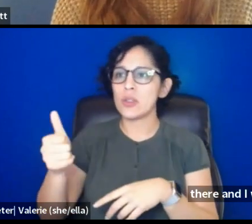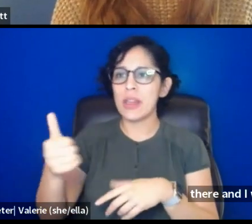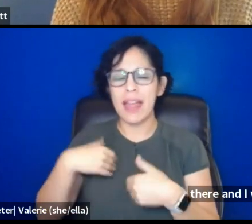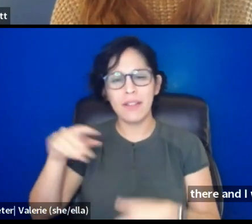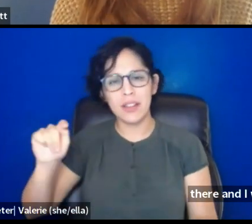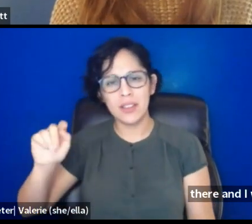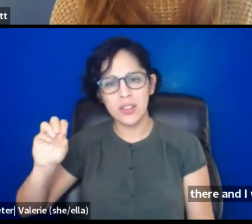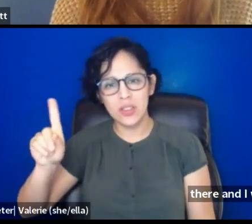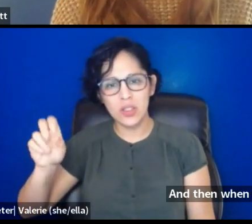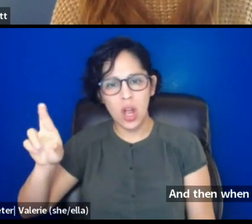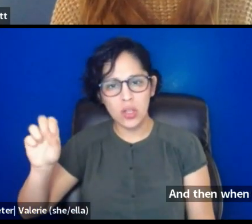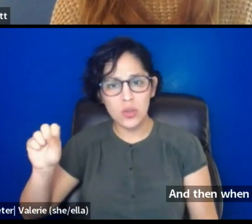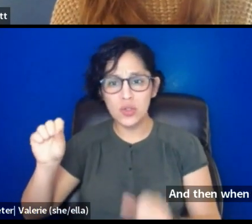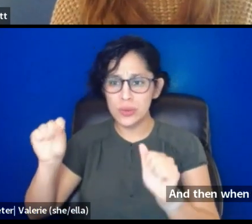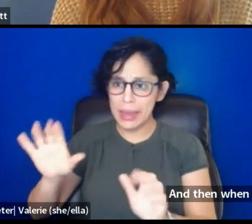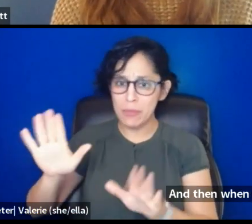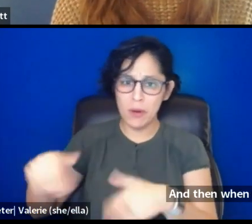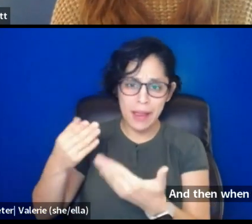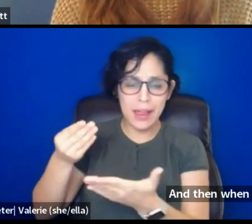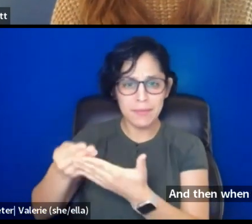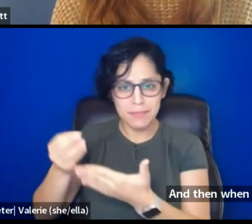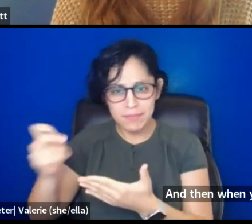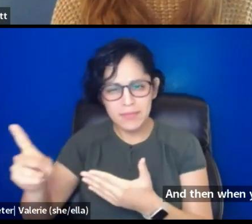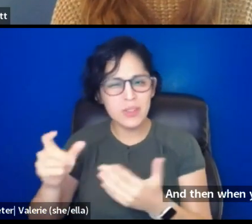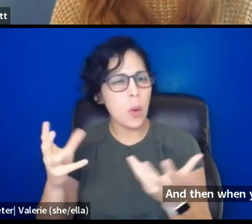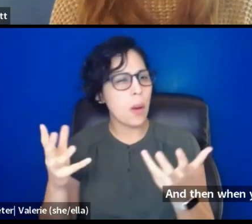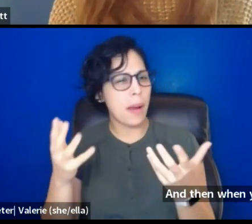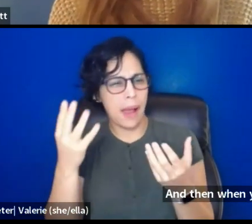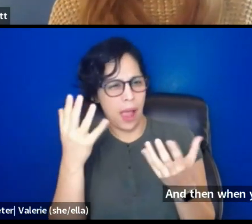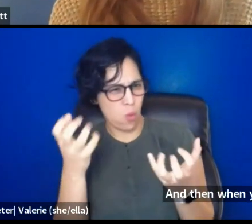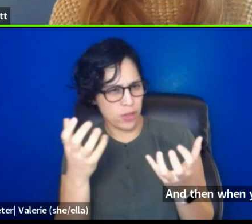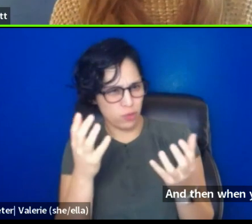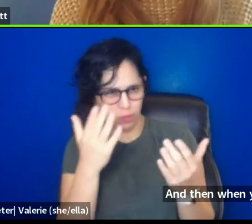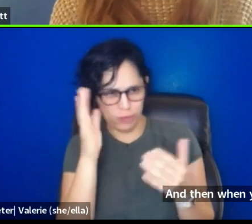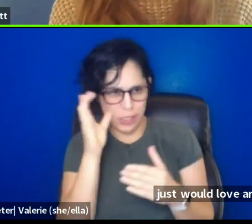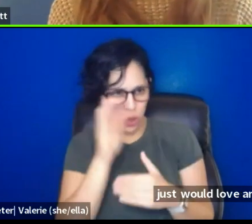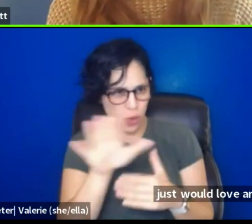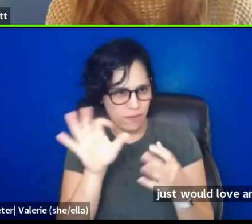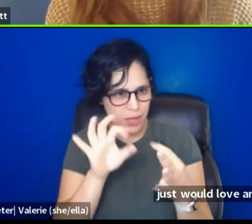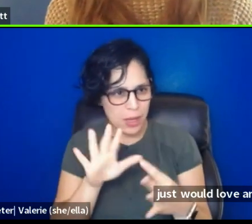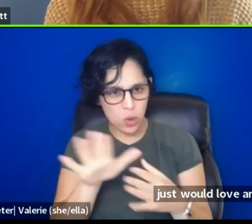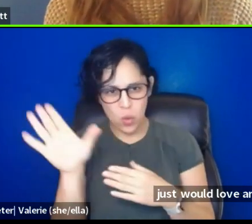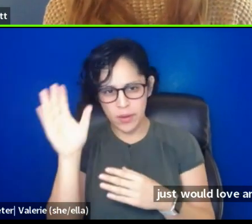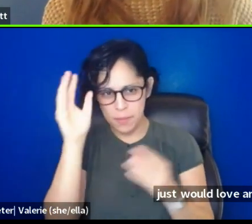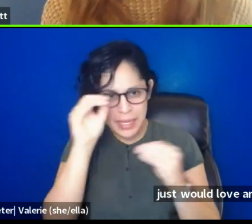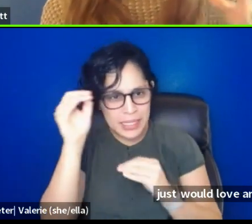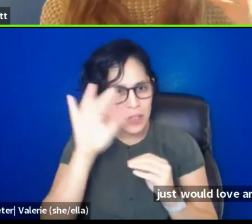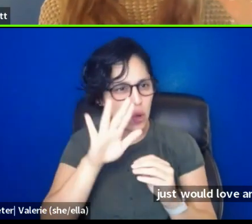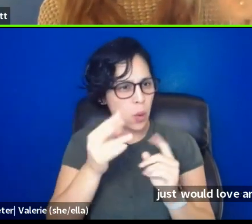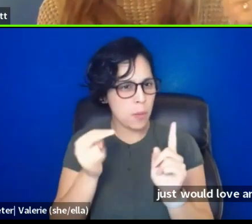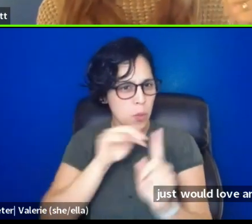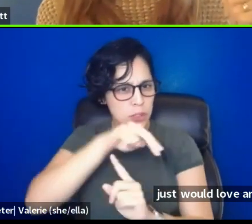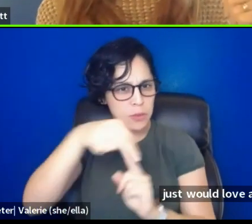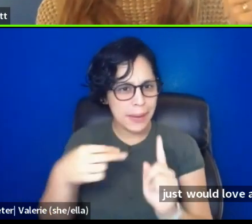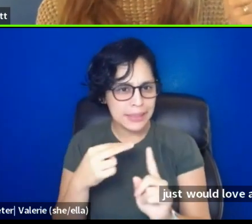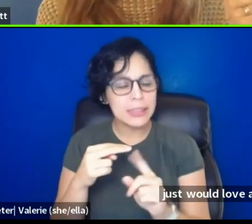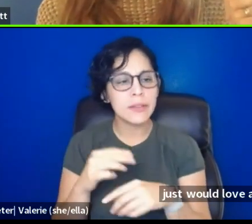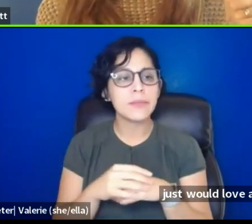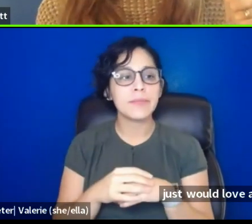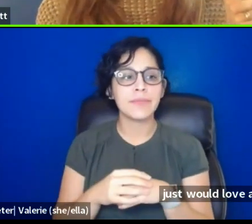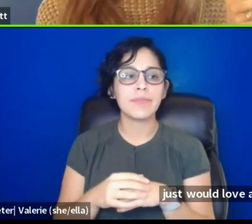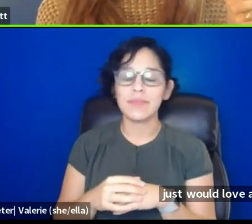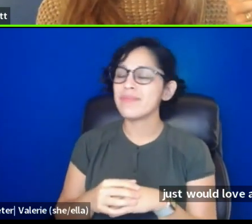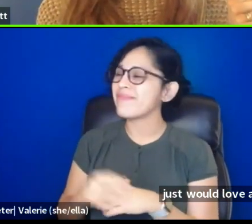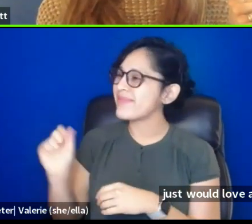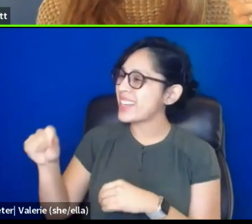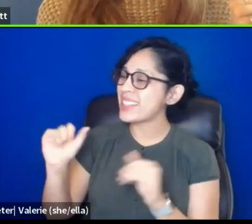so I just would love any, any and all fonts. Yeah. I love it. Awesome. Um, Jenny Lam, I just want to shout